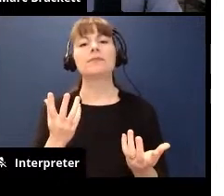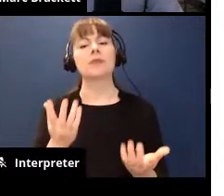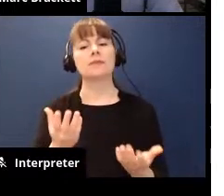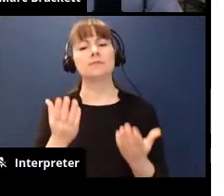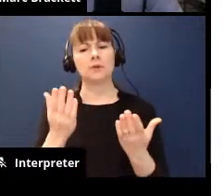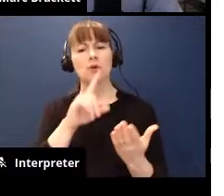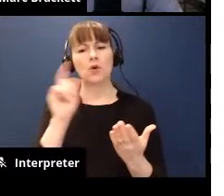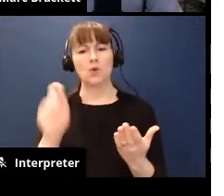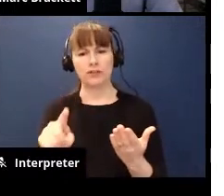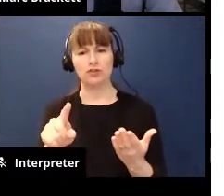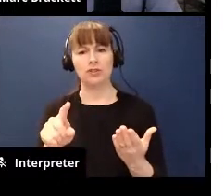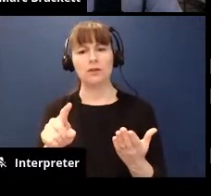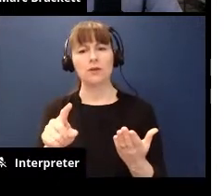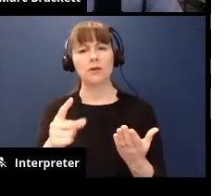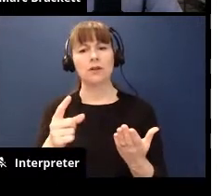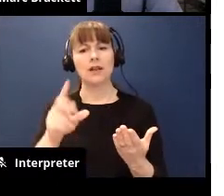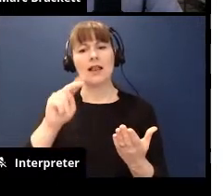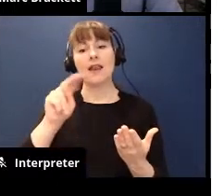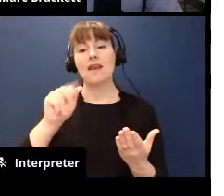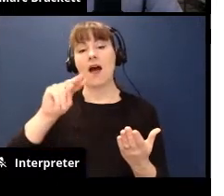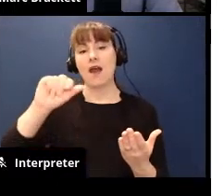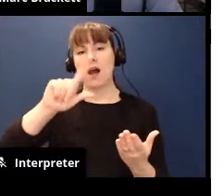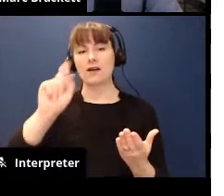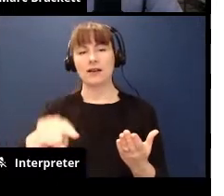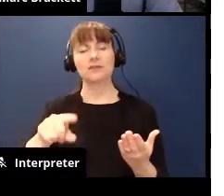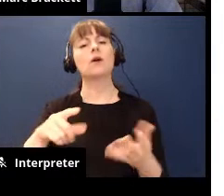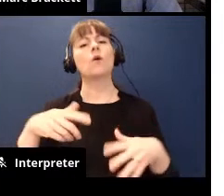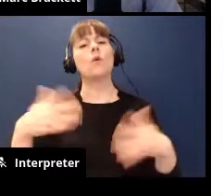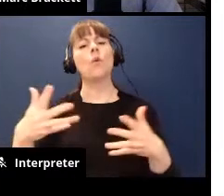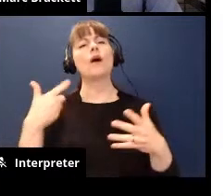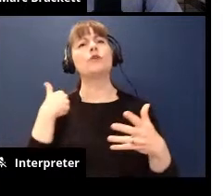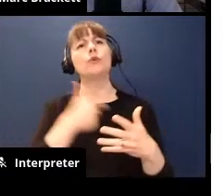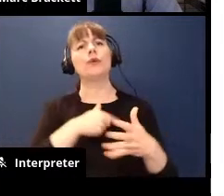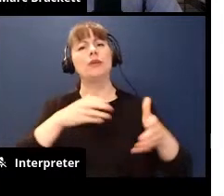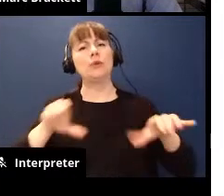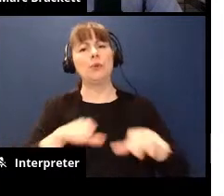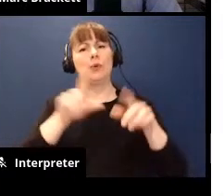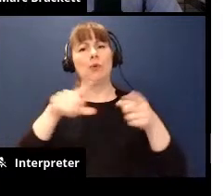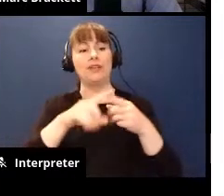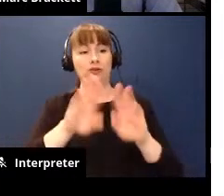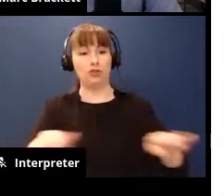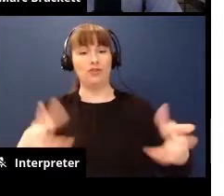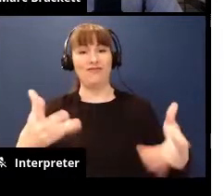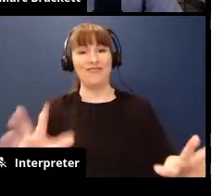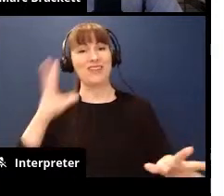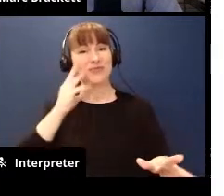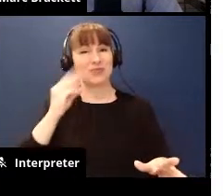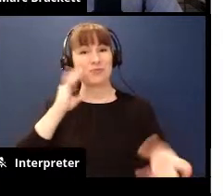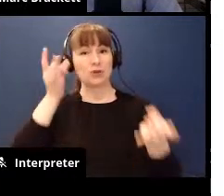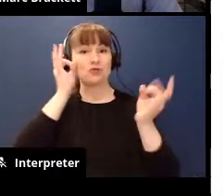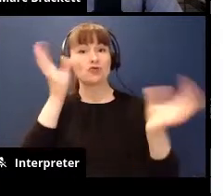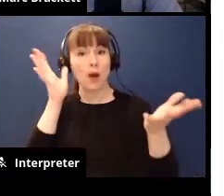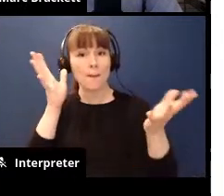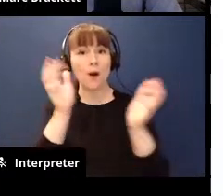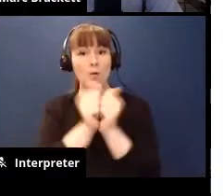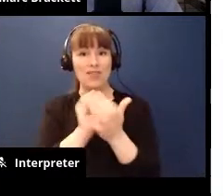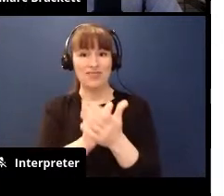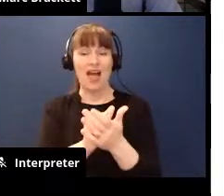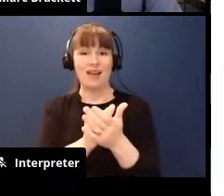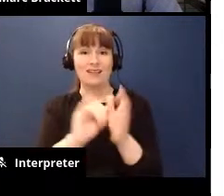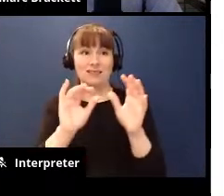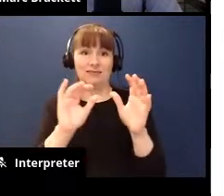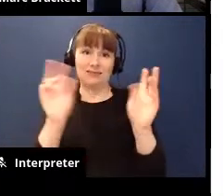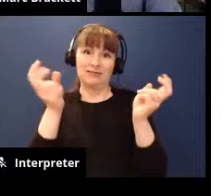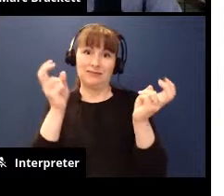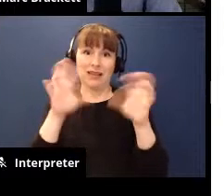question like how do we deal with children who've experienced trauma to a subject so the subject itself is creating negative feelings